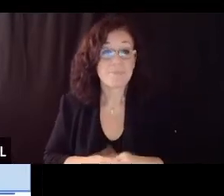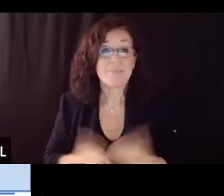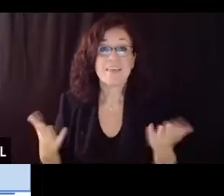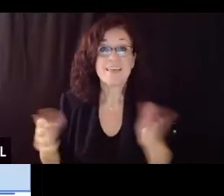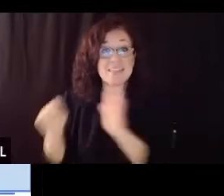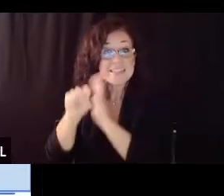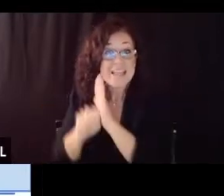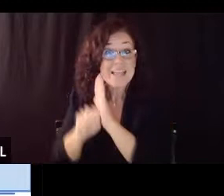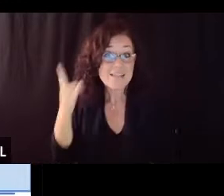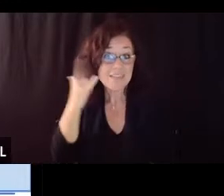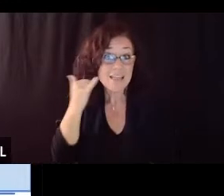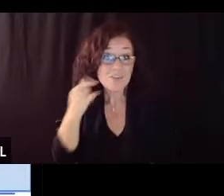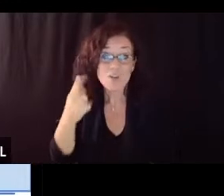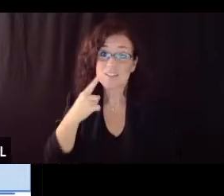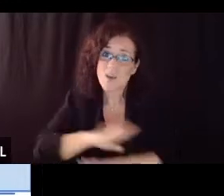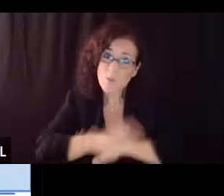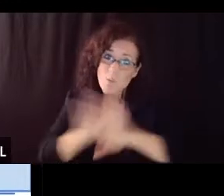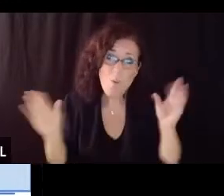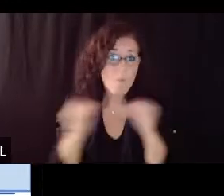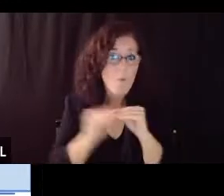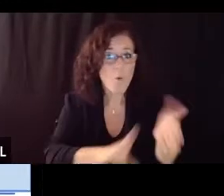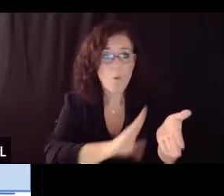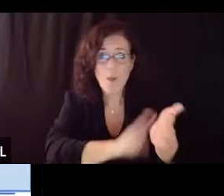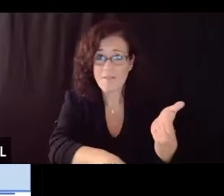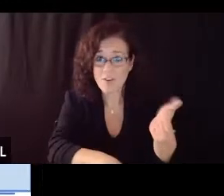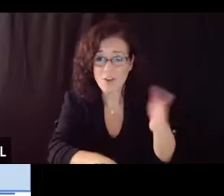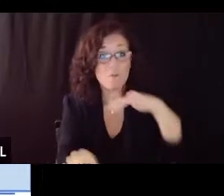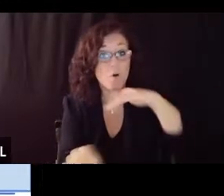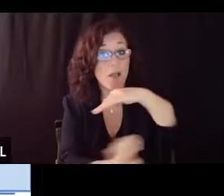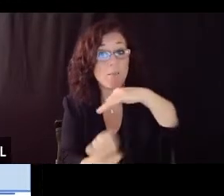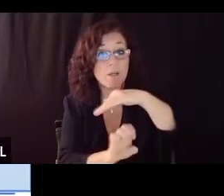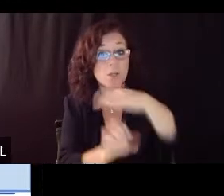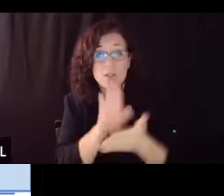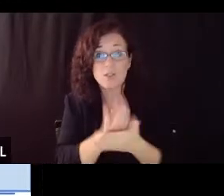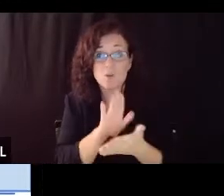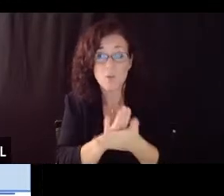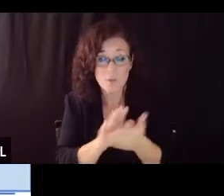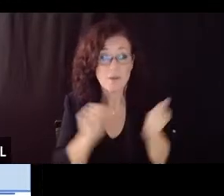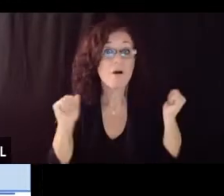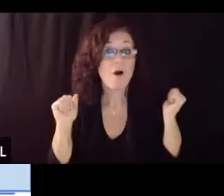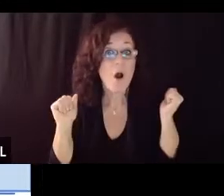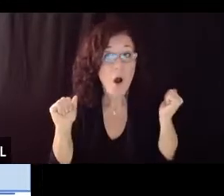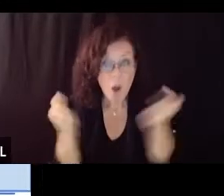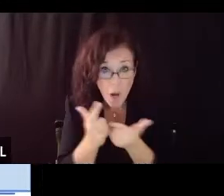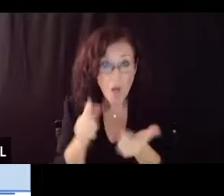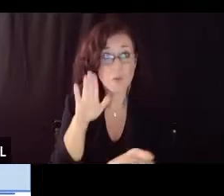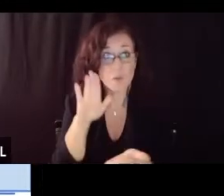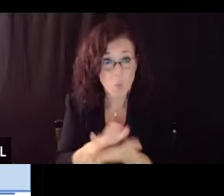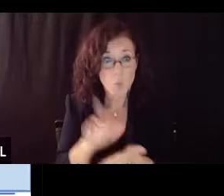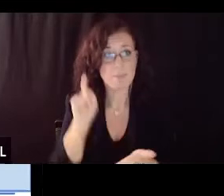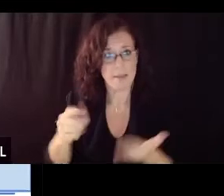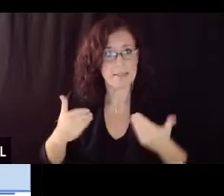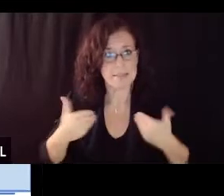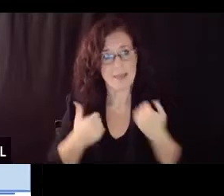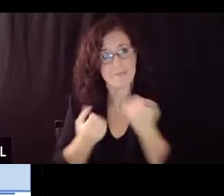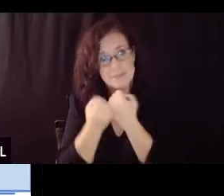more elementary waivers under this new plan it will all be done with the safety plan and these other factors